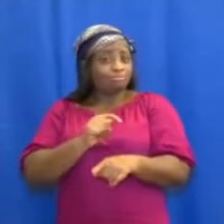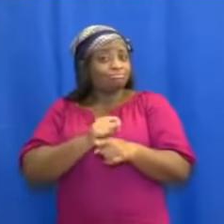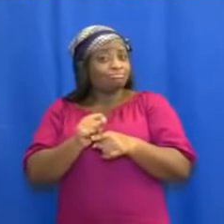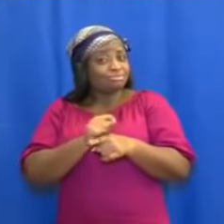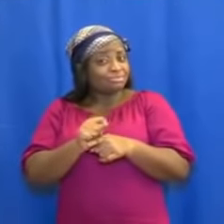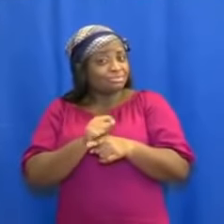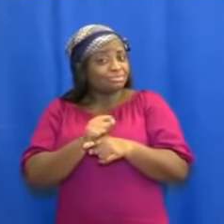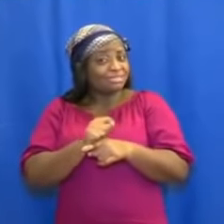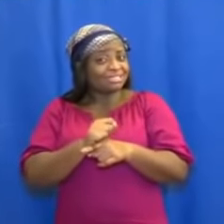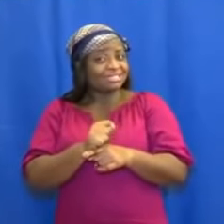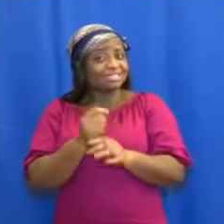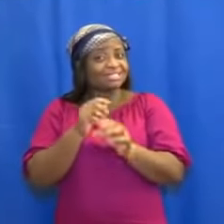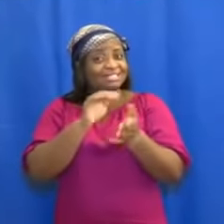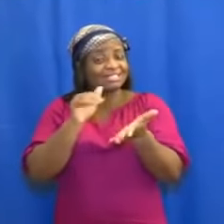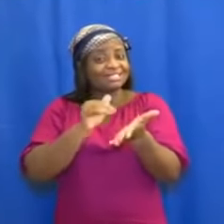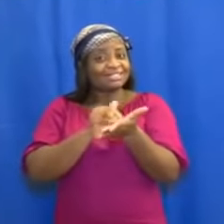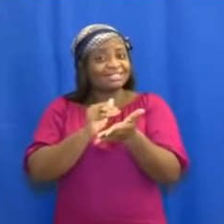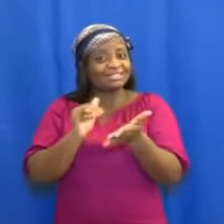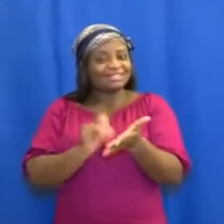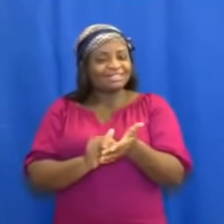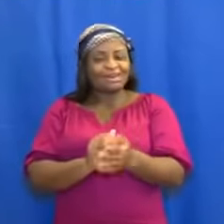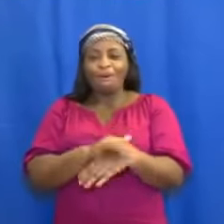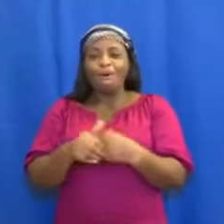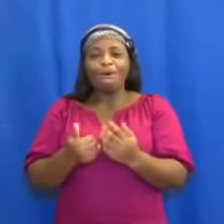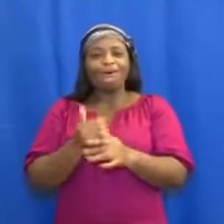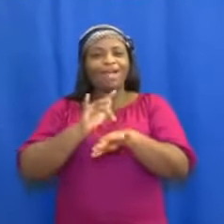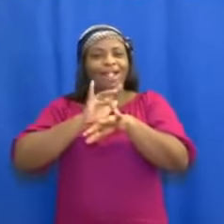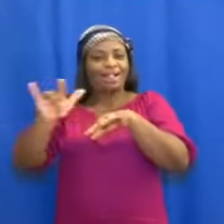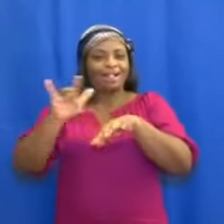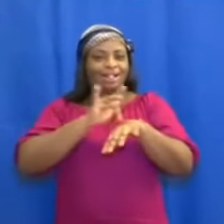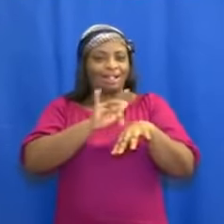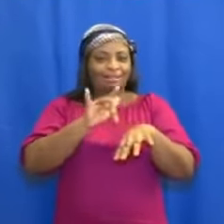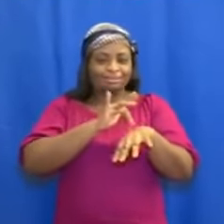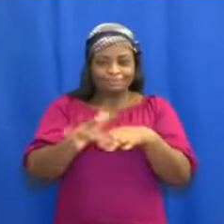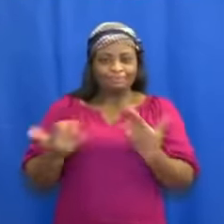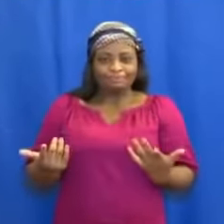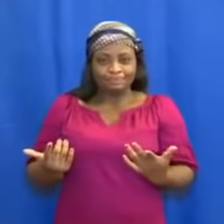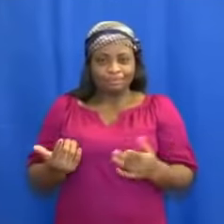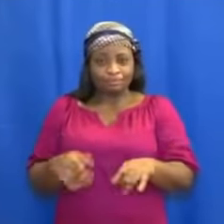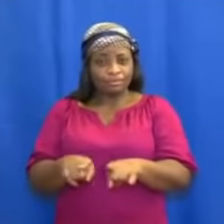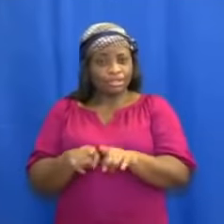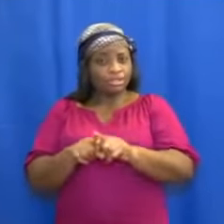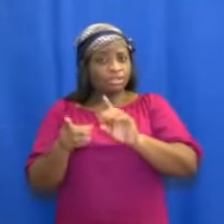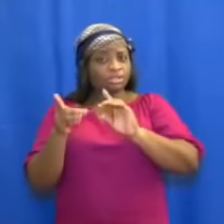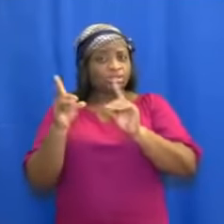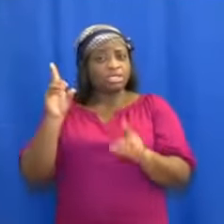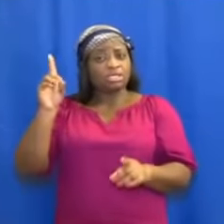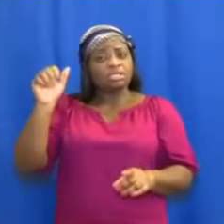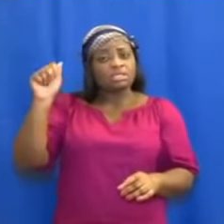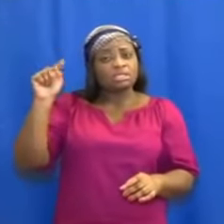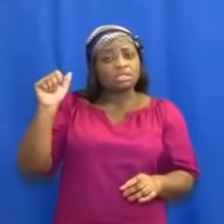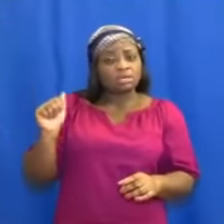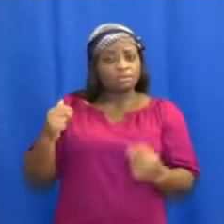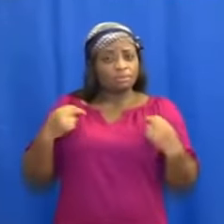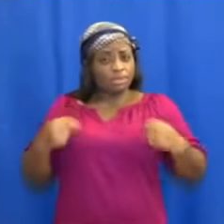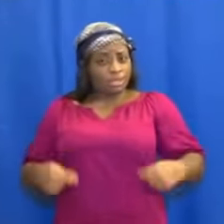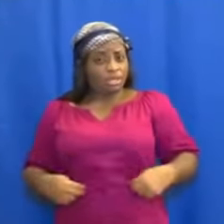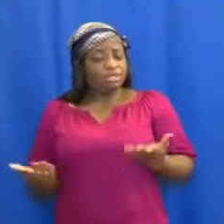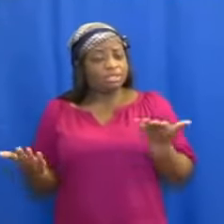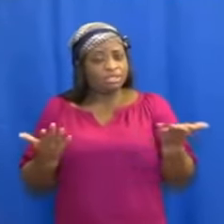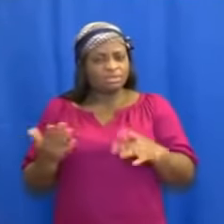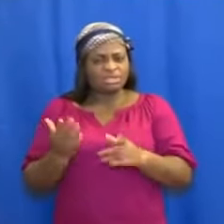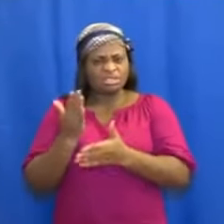empty. As per data from the Ghana Health Service, some regions at the moment